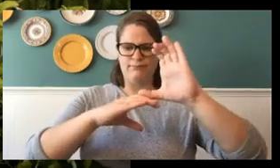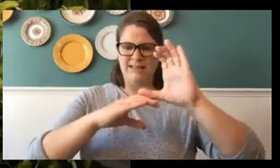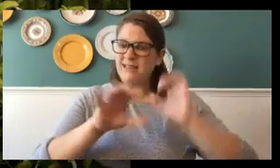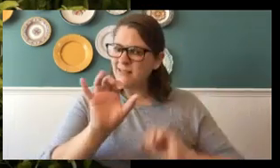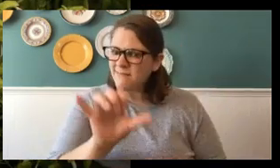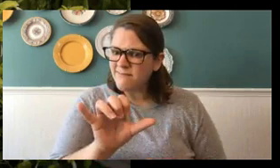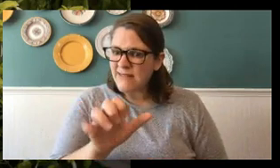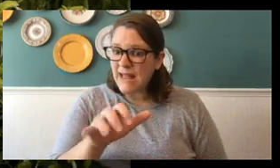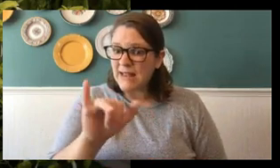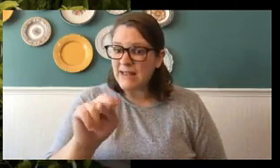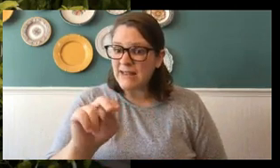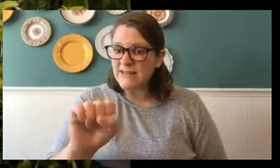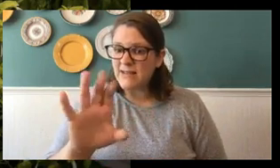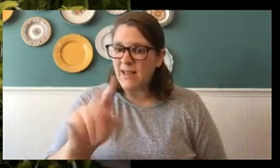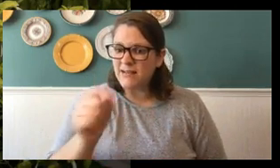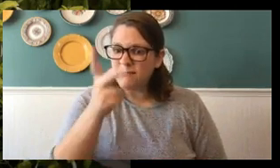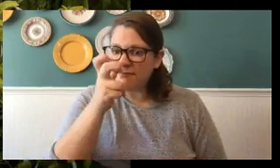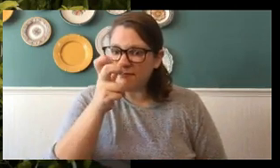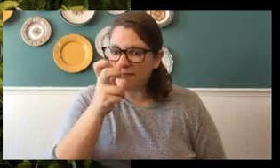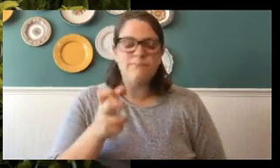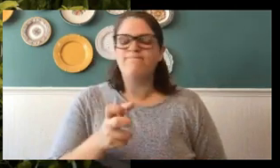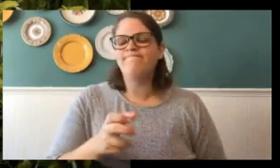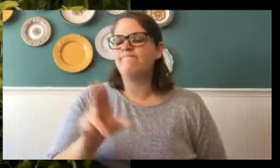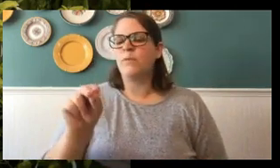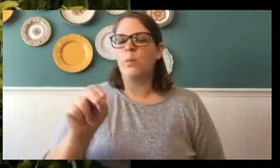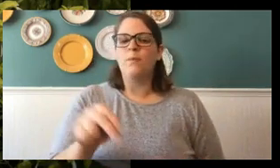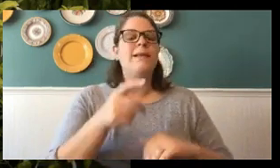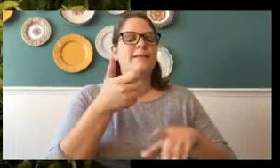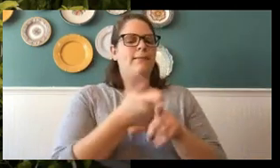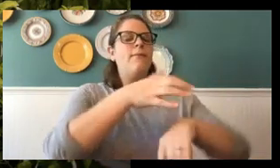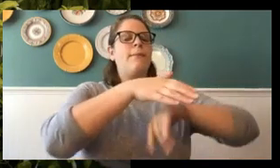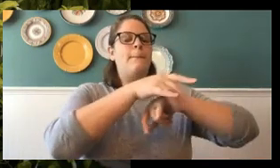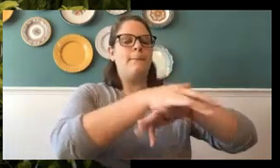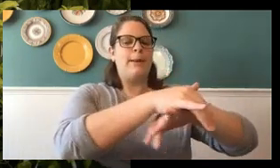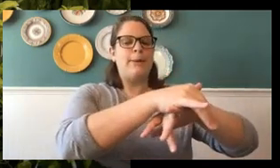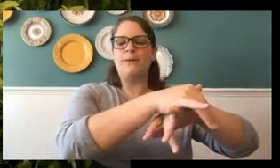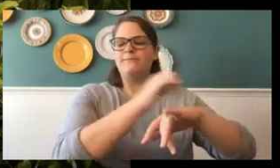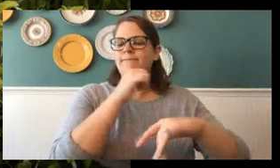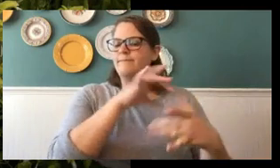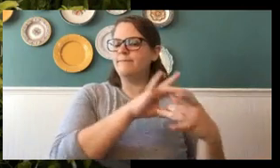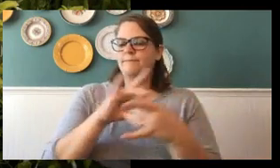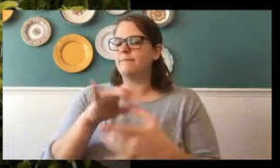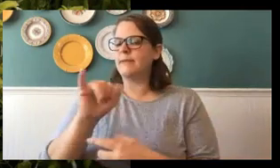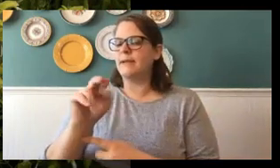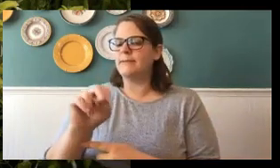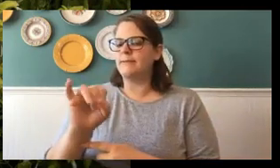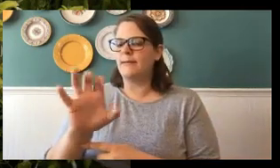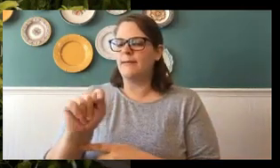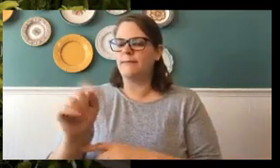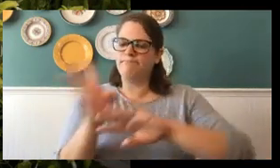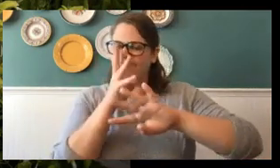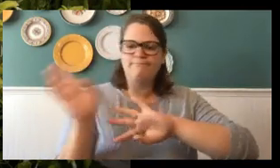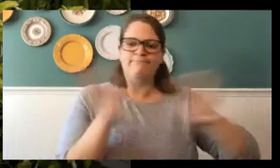insect? No. It is a spider. Therefore, it is not an insect. So, we're not going to talk about that one. Now, butterflies.